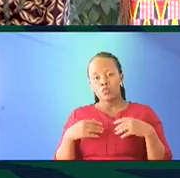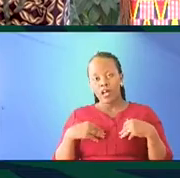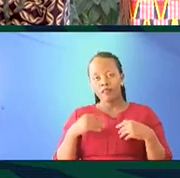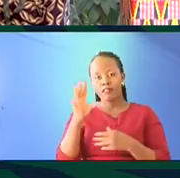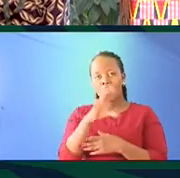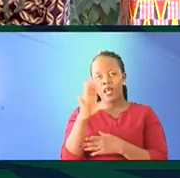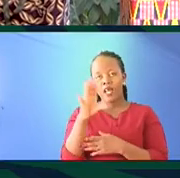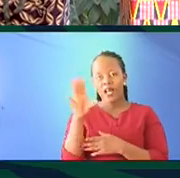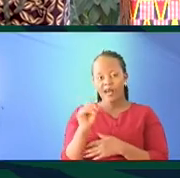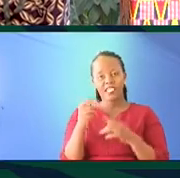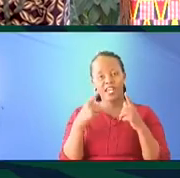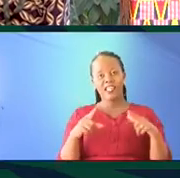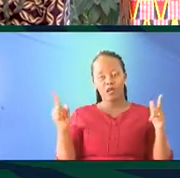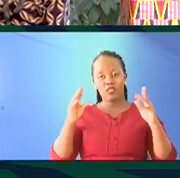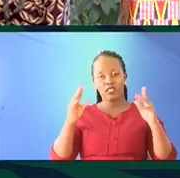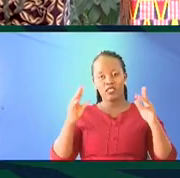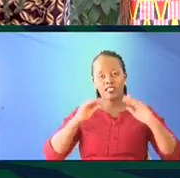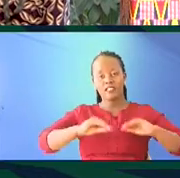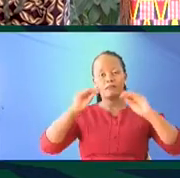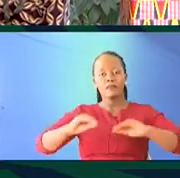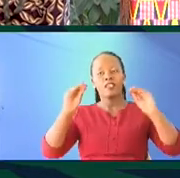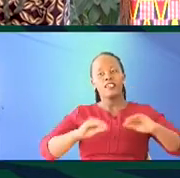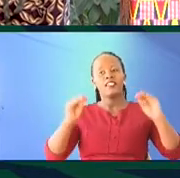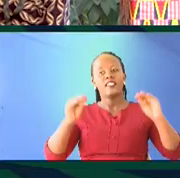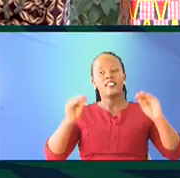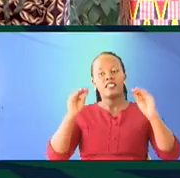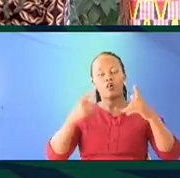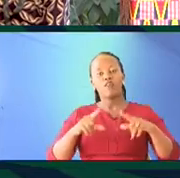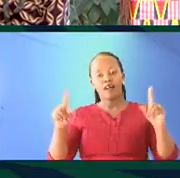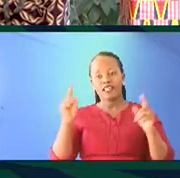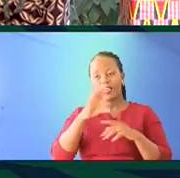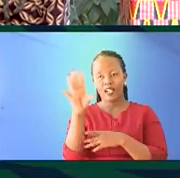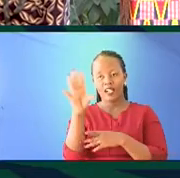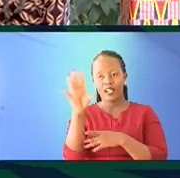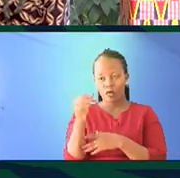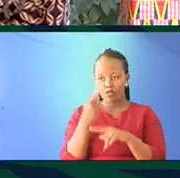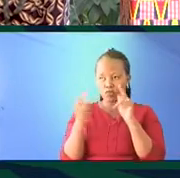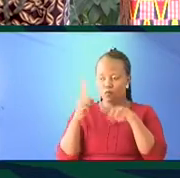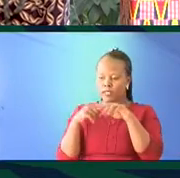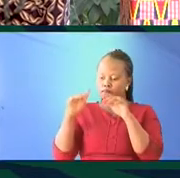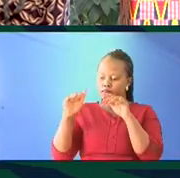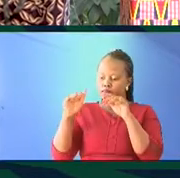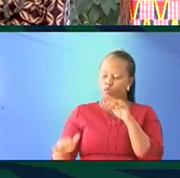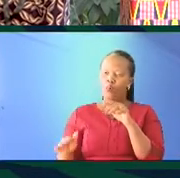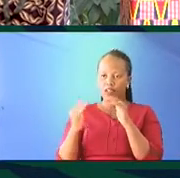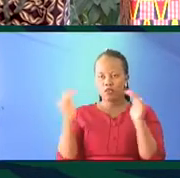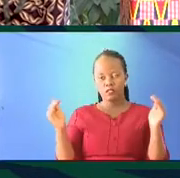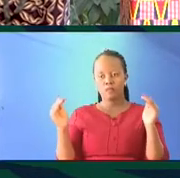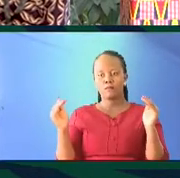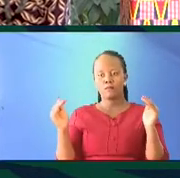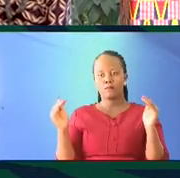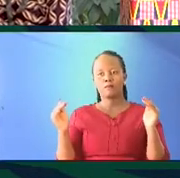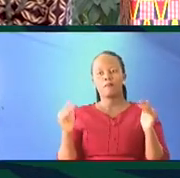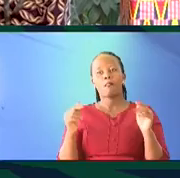languages, teaching of African languages at the lower levels, first